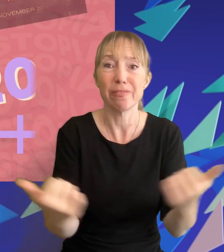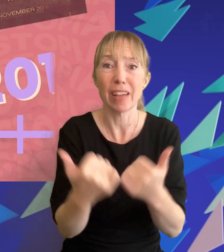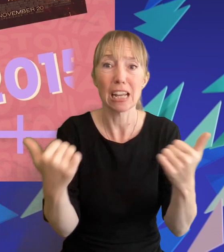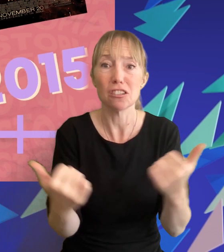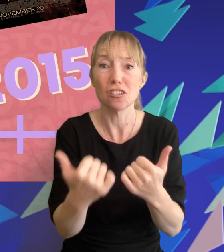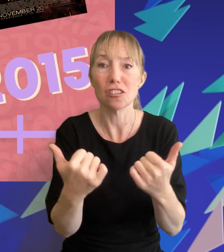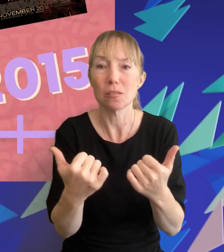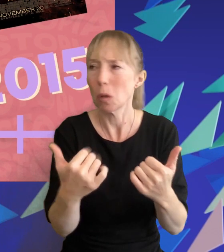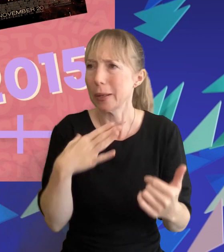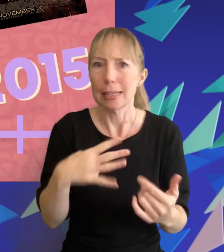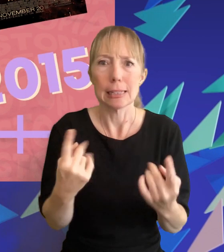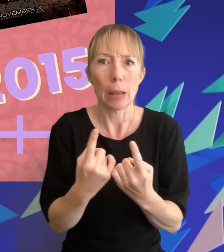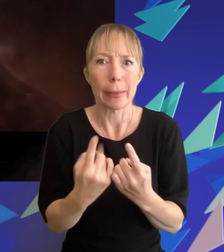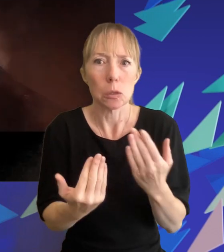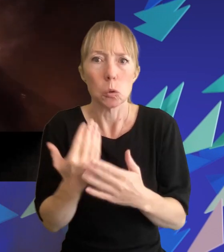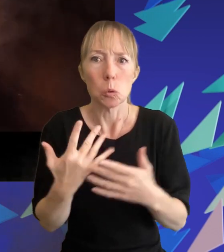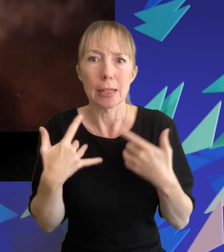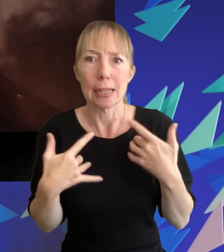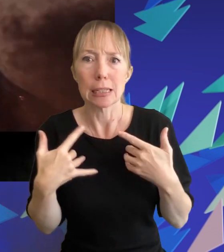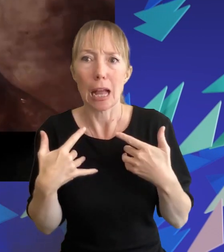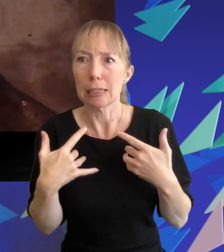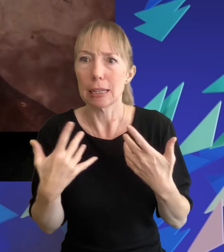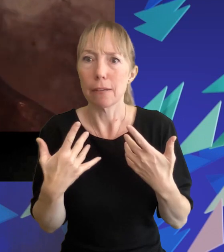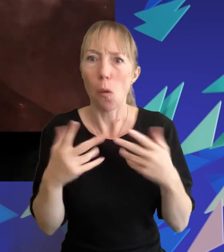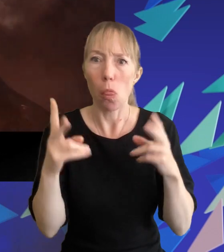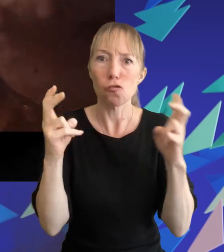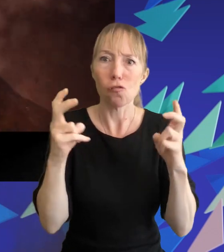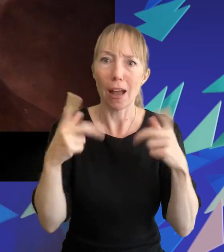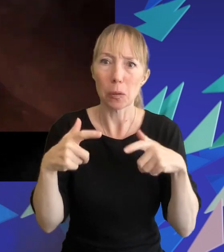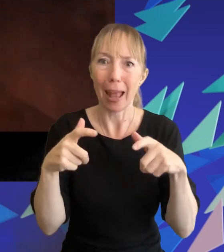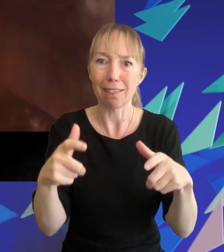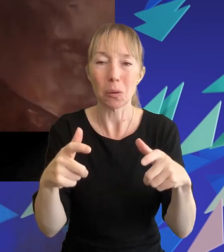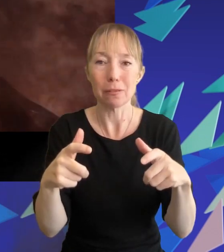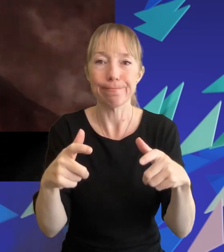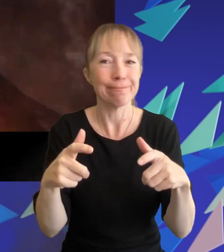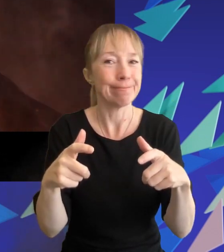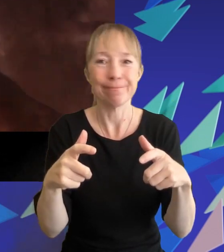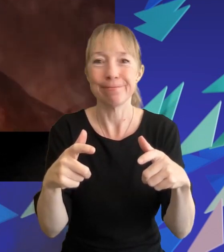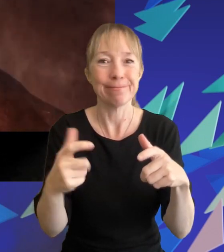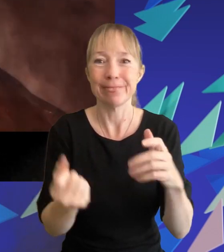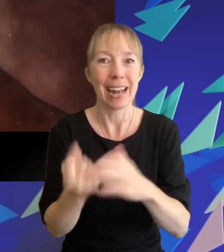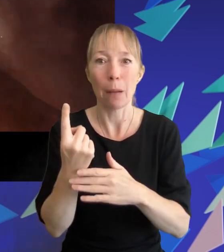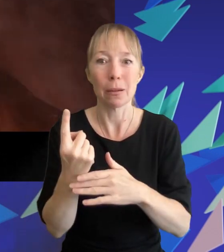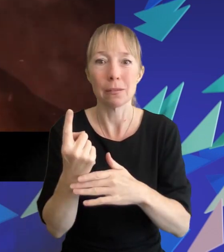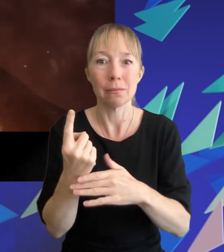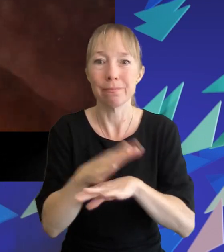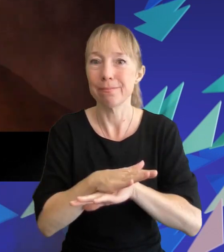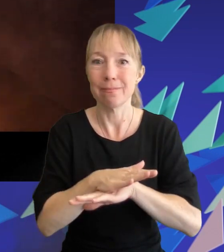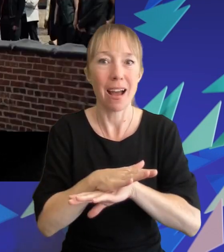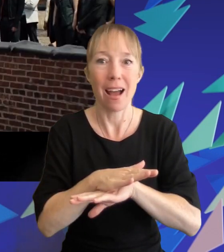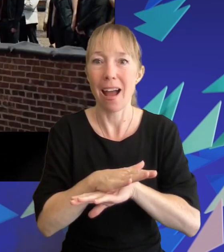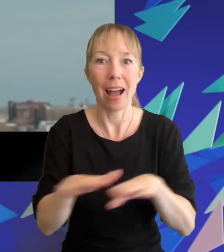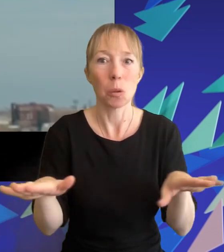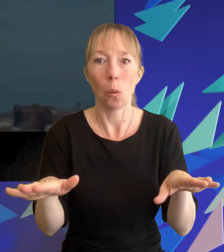exciting to keep the genre alive unfortunately that did not happen like at all